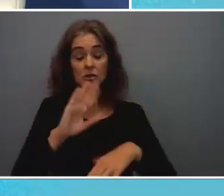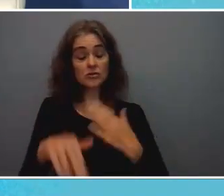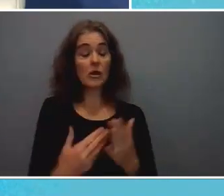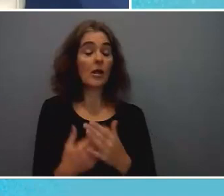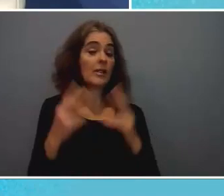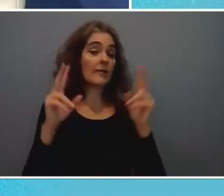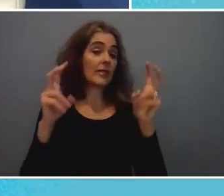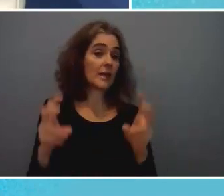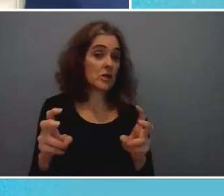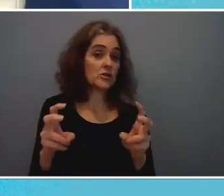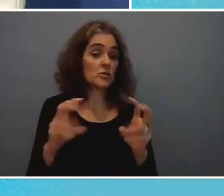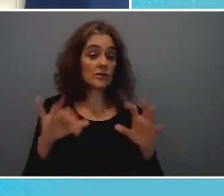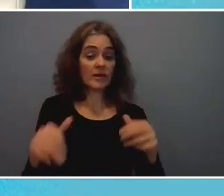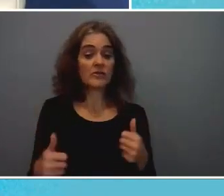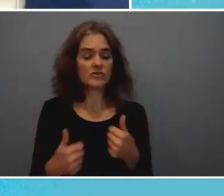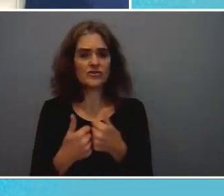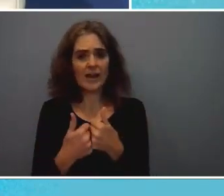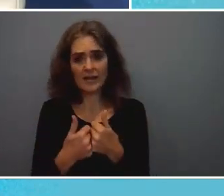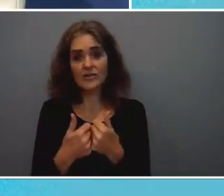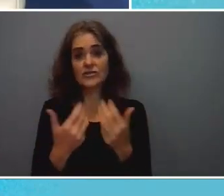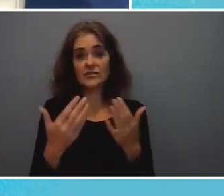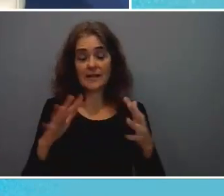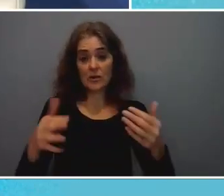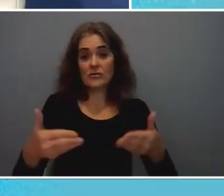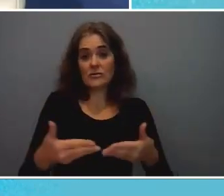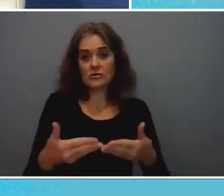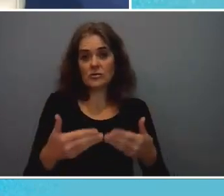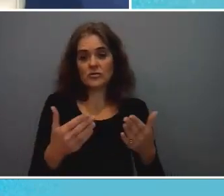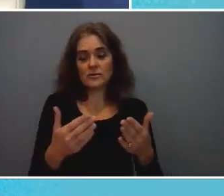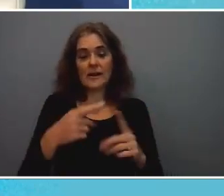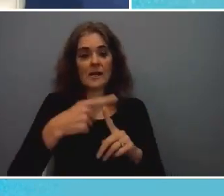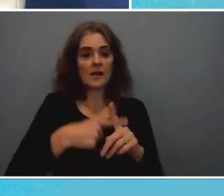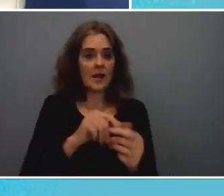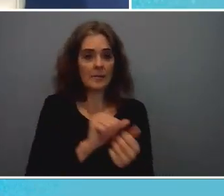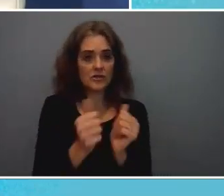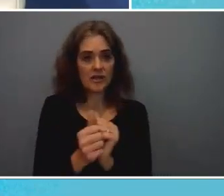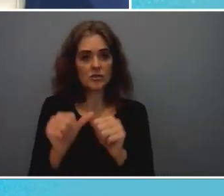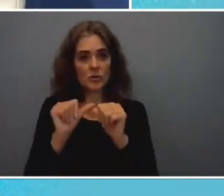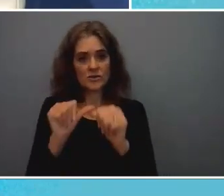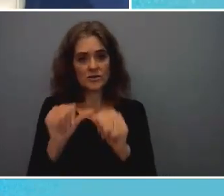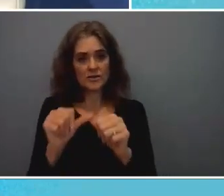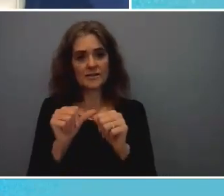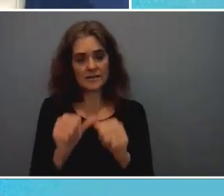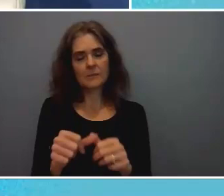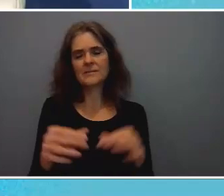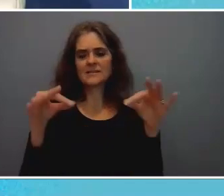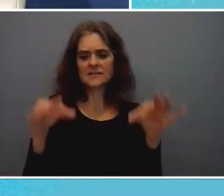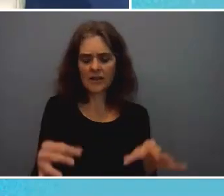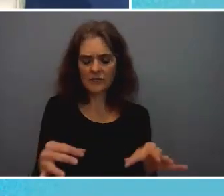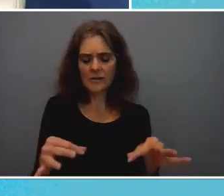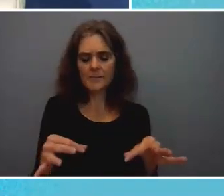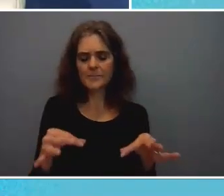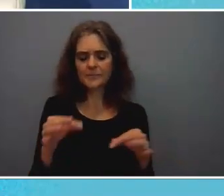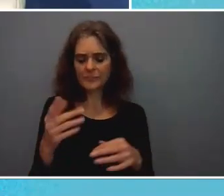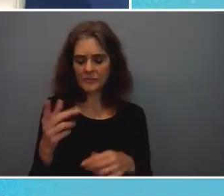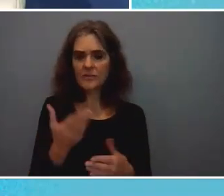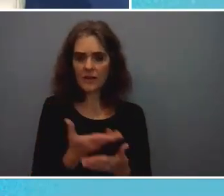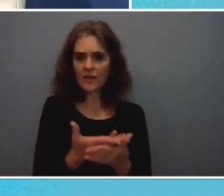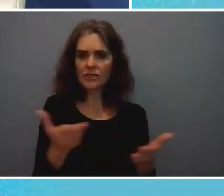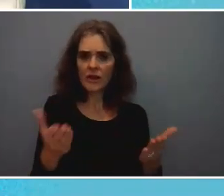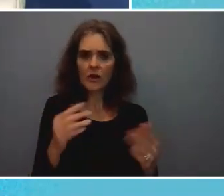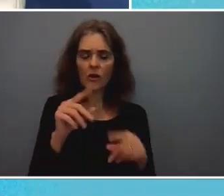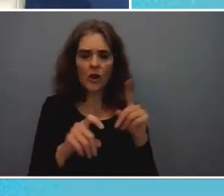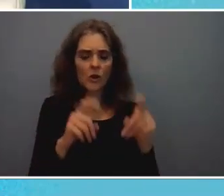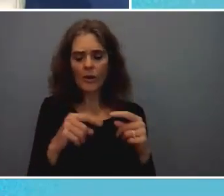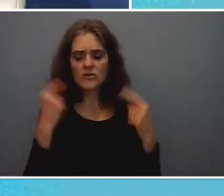challenges are introducing be it climate change and sustainability certainly there are questions to be considered